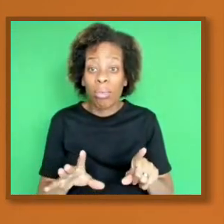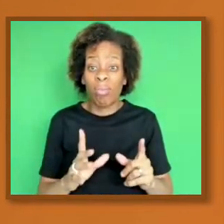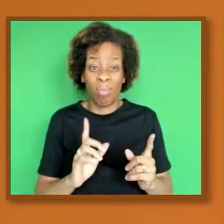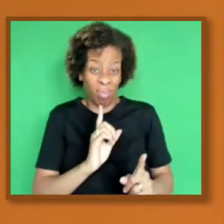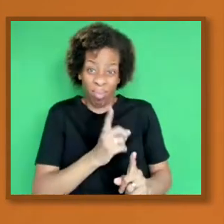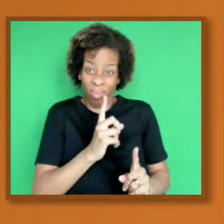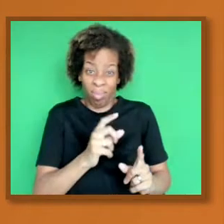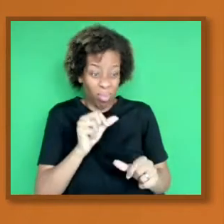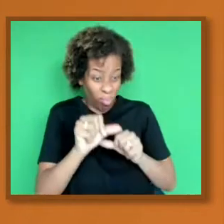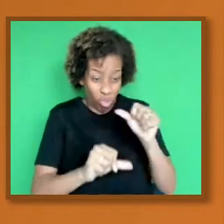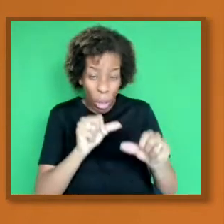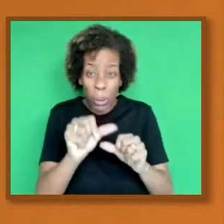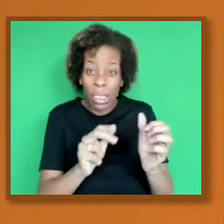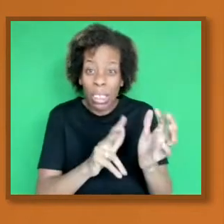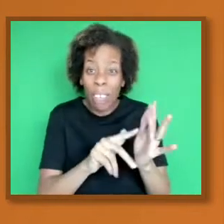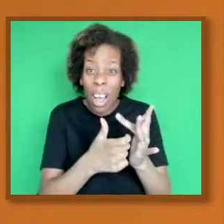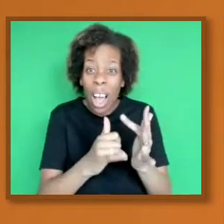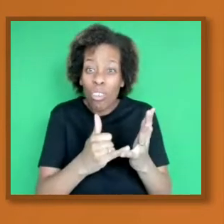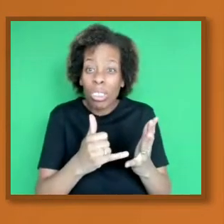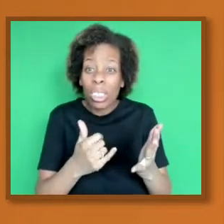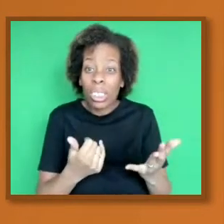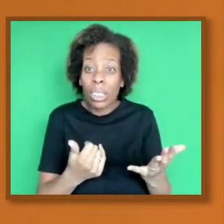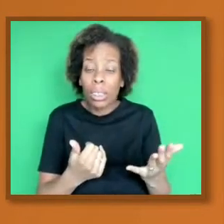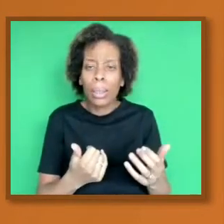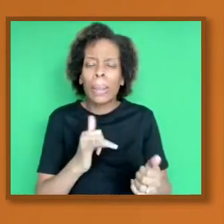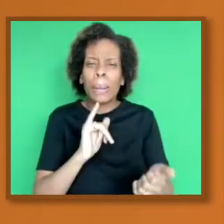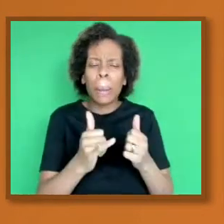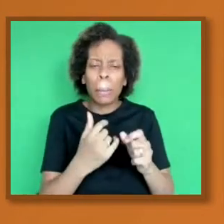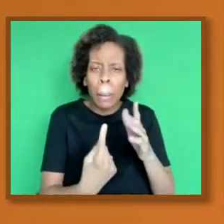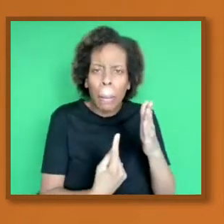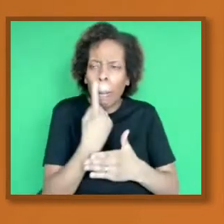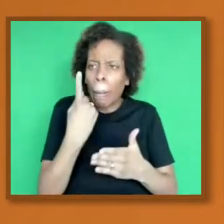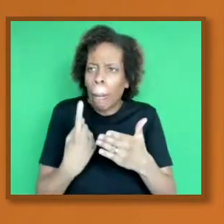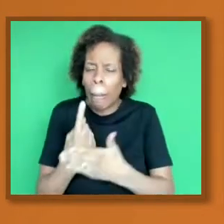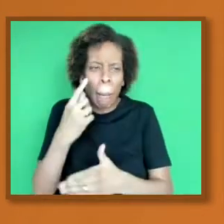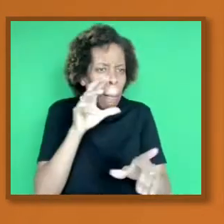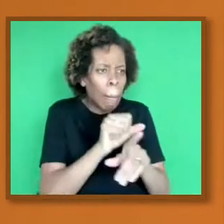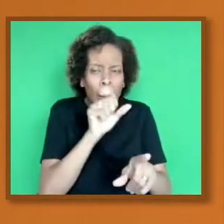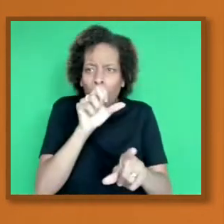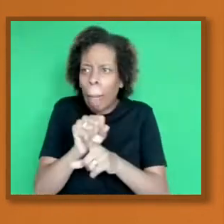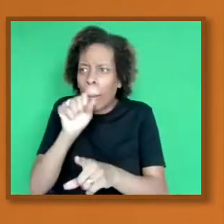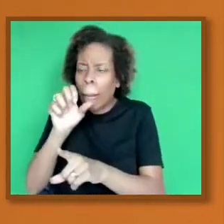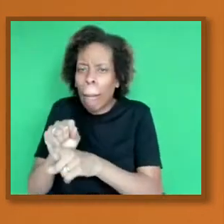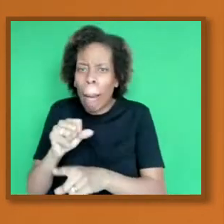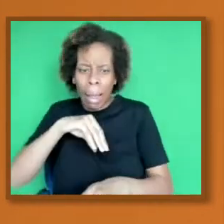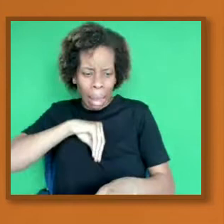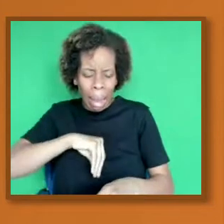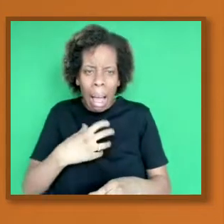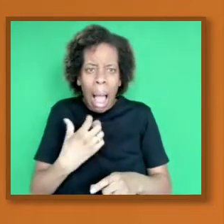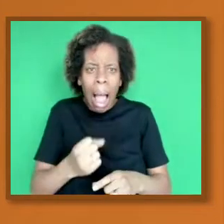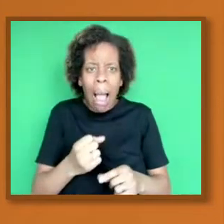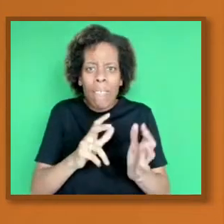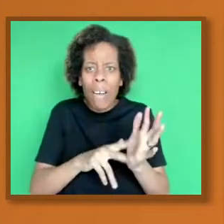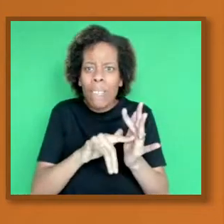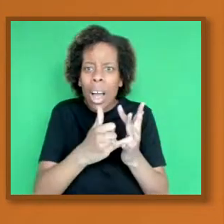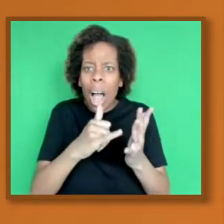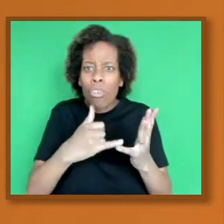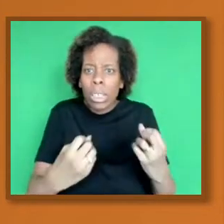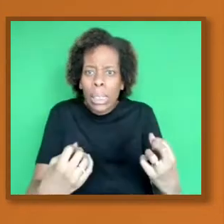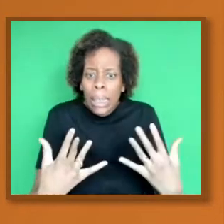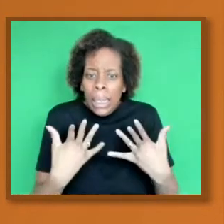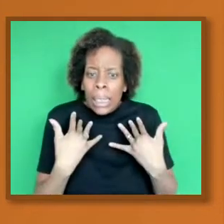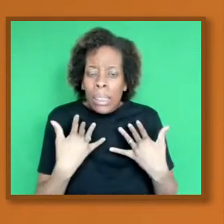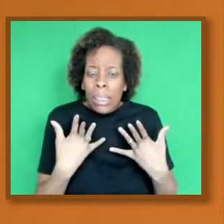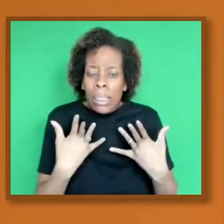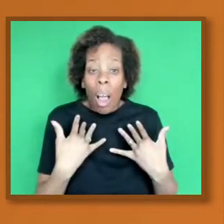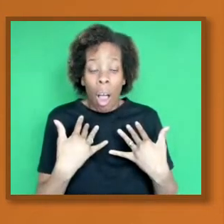when you see a virus several times, that's the response you make. And in fact, what vaccines do